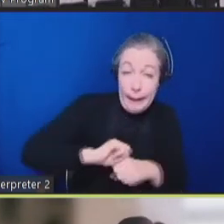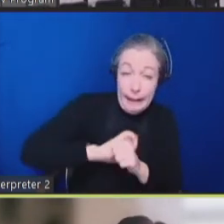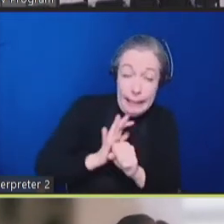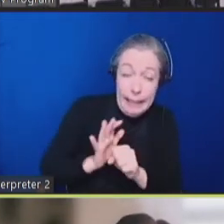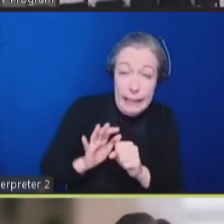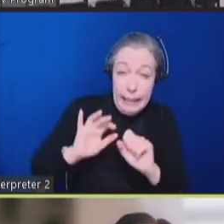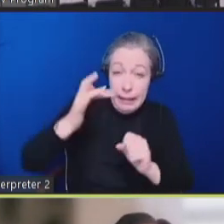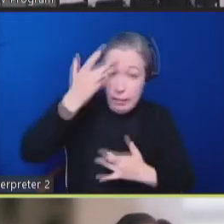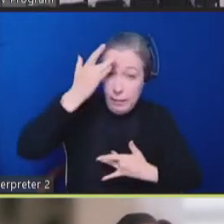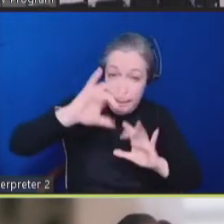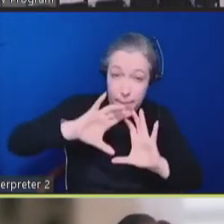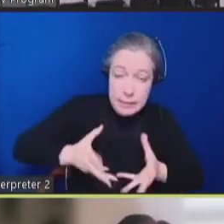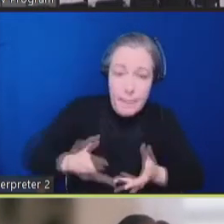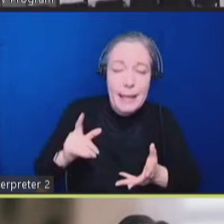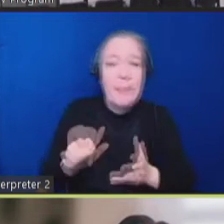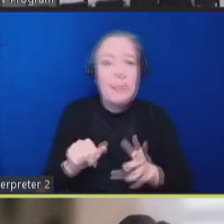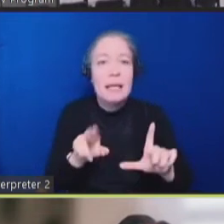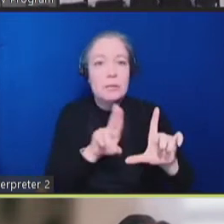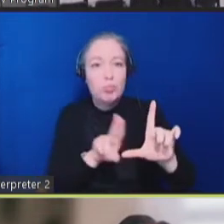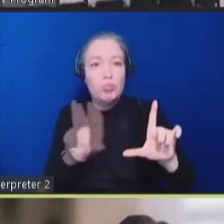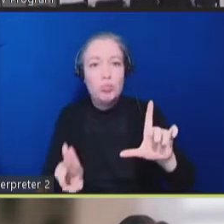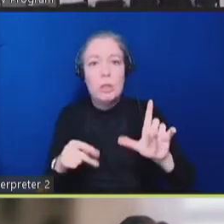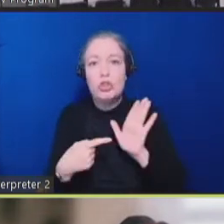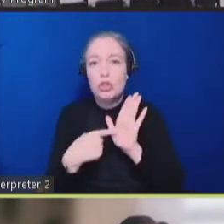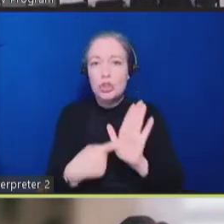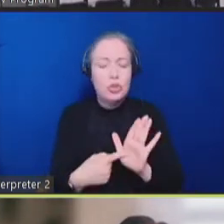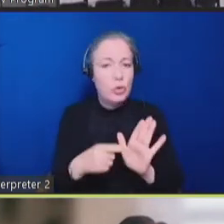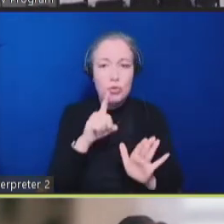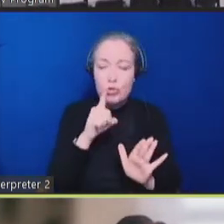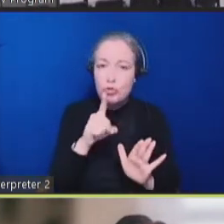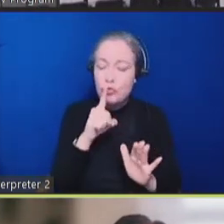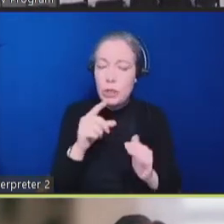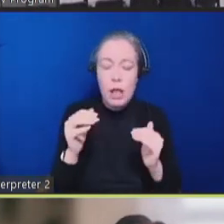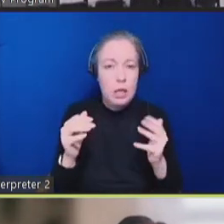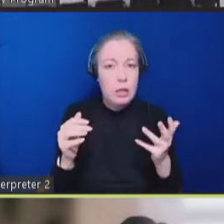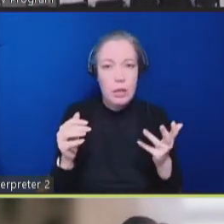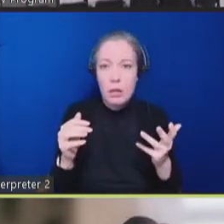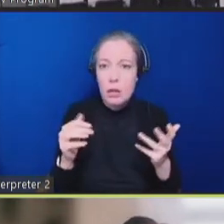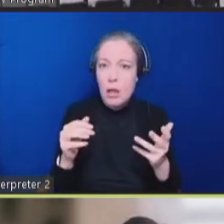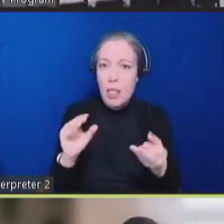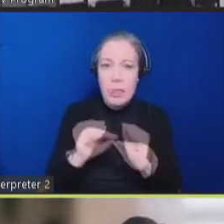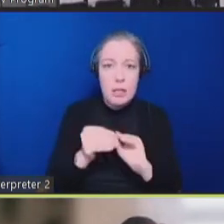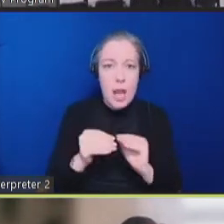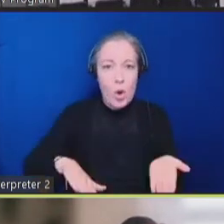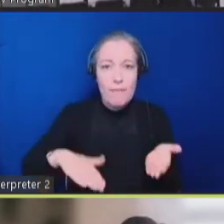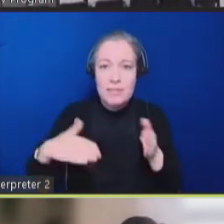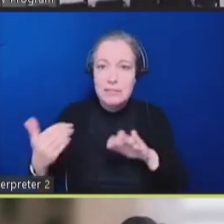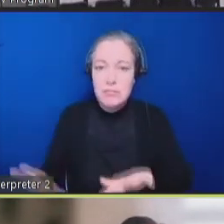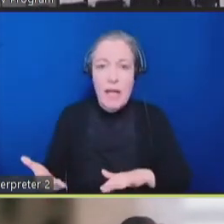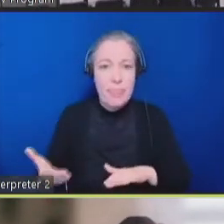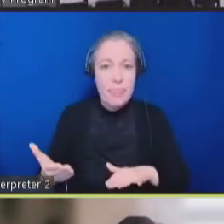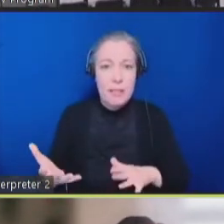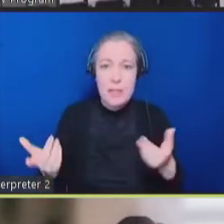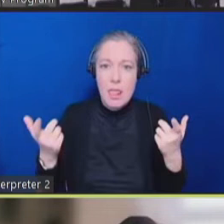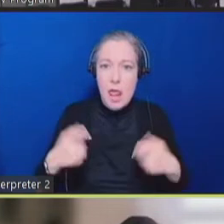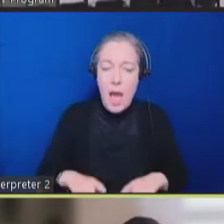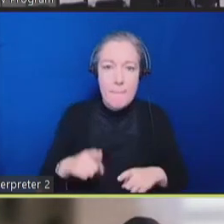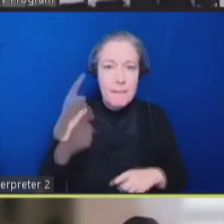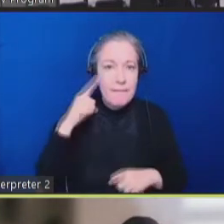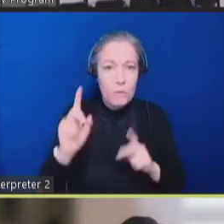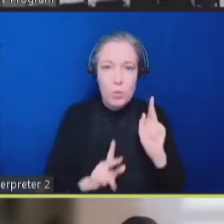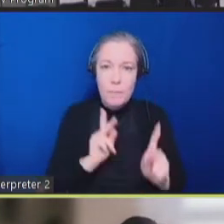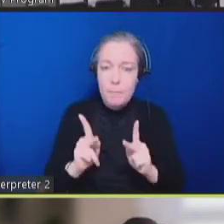disproportionate number of deaths that were experienced by people living in long-term care